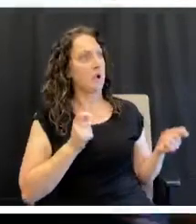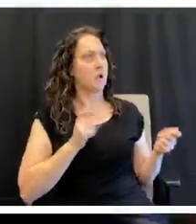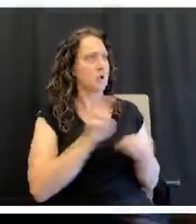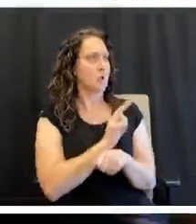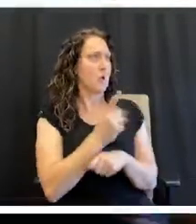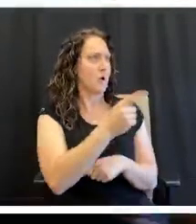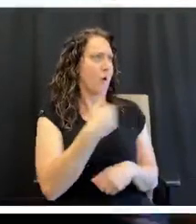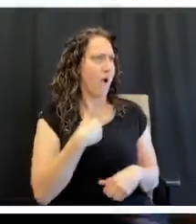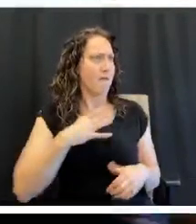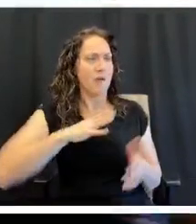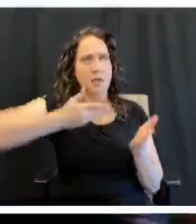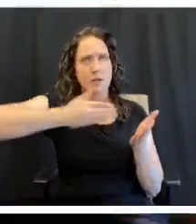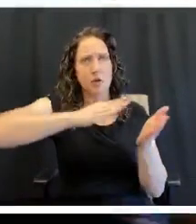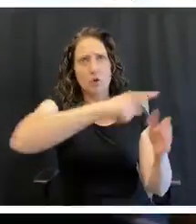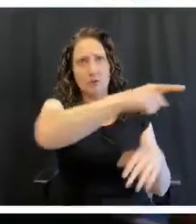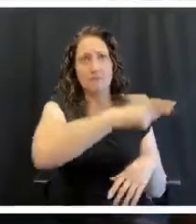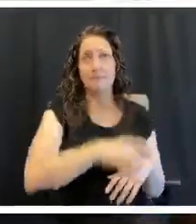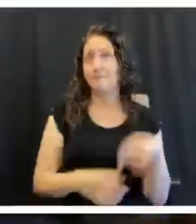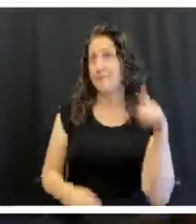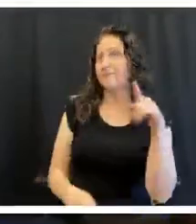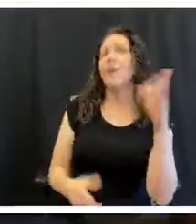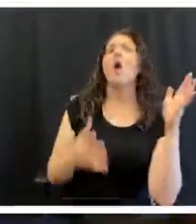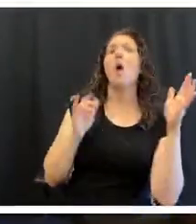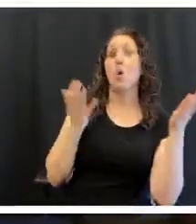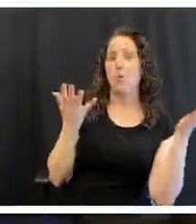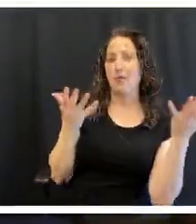pantries. What's there already.